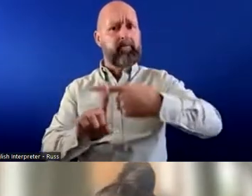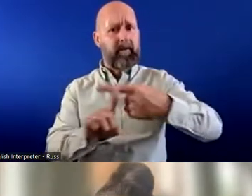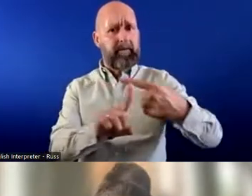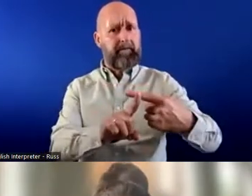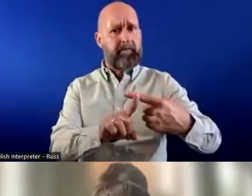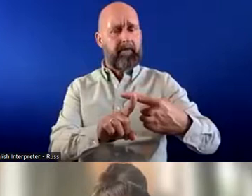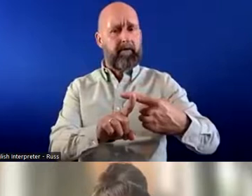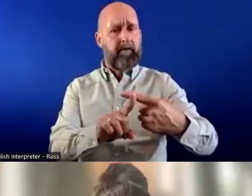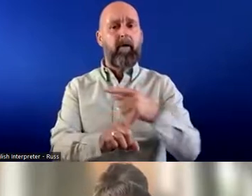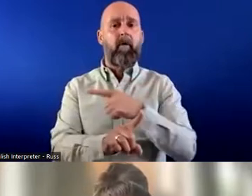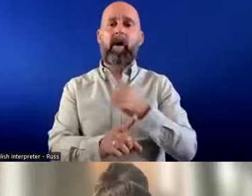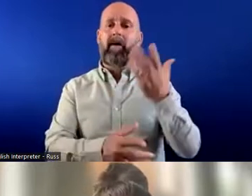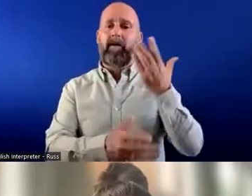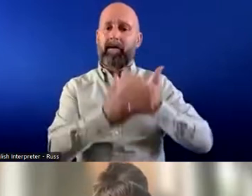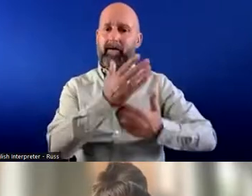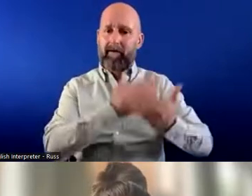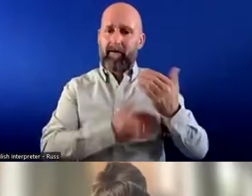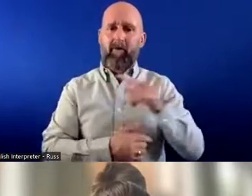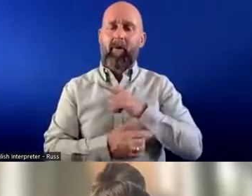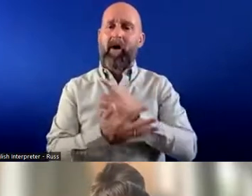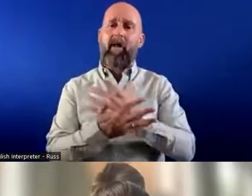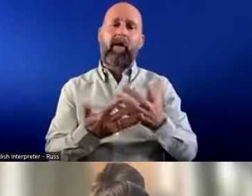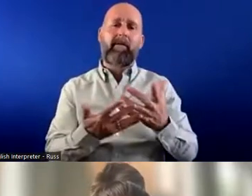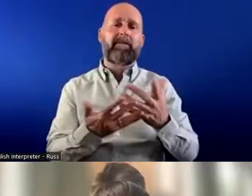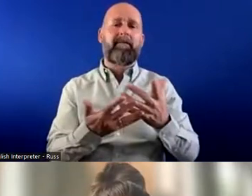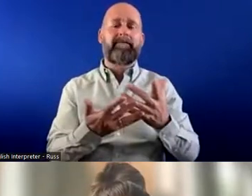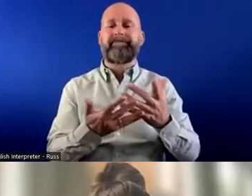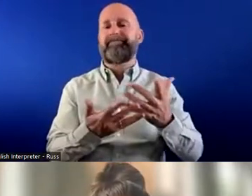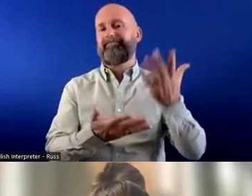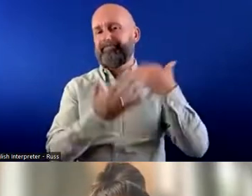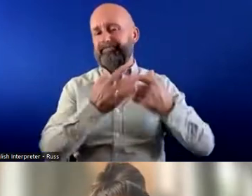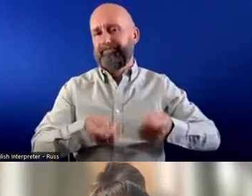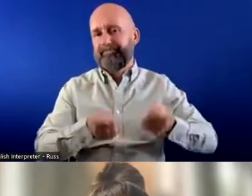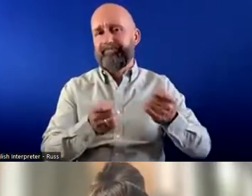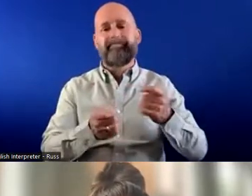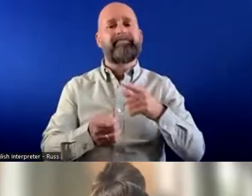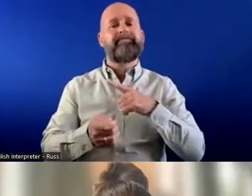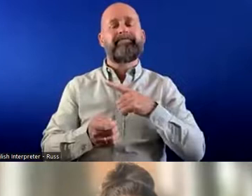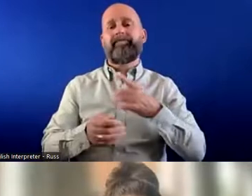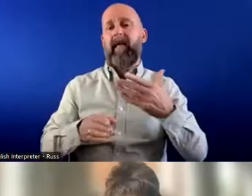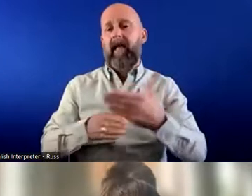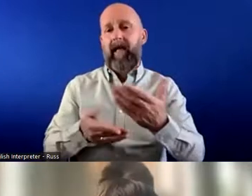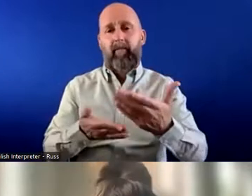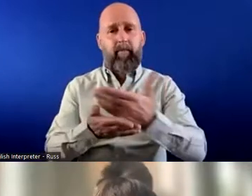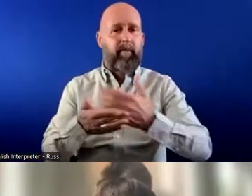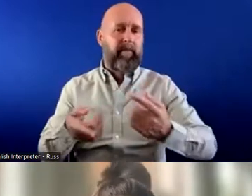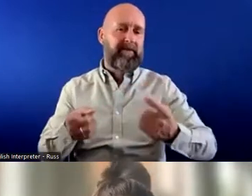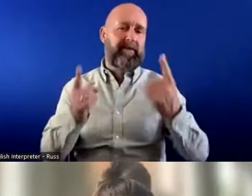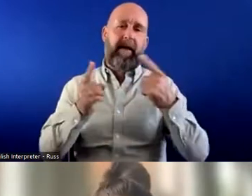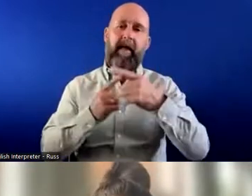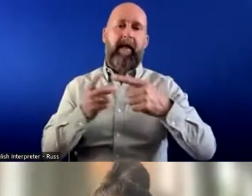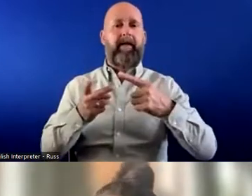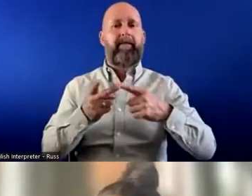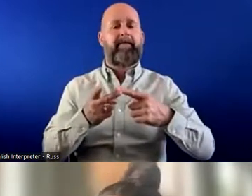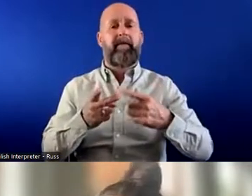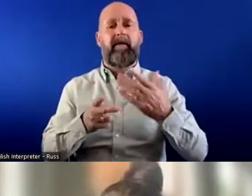you know, historically, lots of the conversations have been around, you know, keeping employers safe, you know, how you work in the